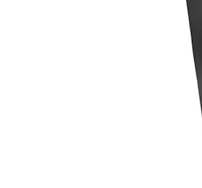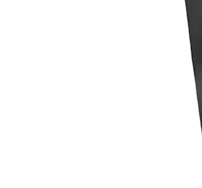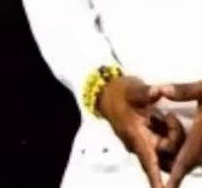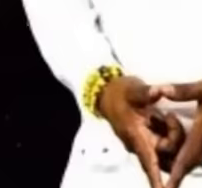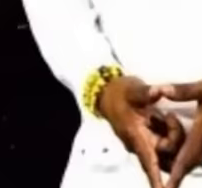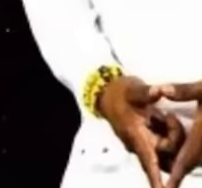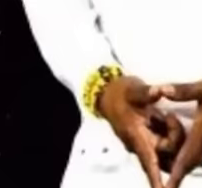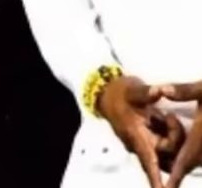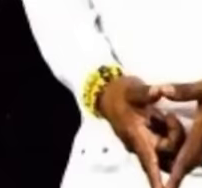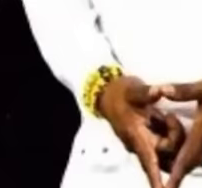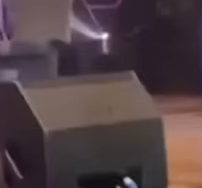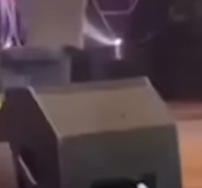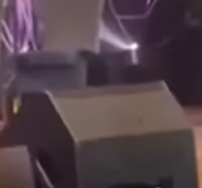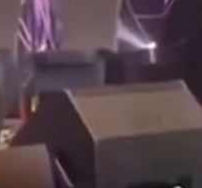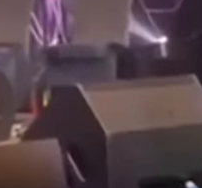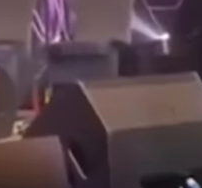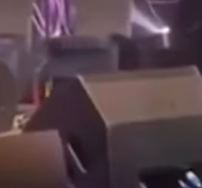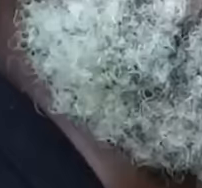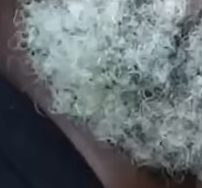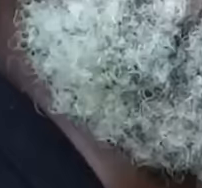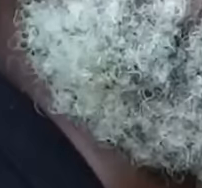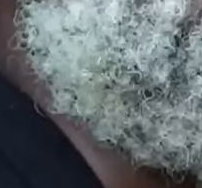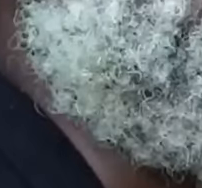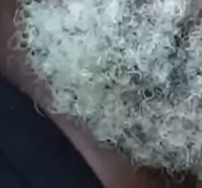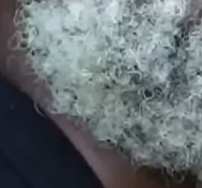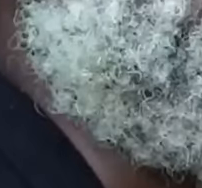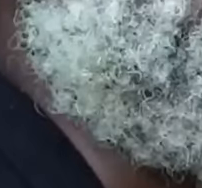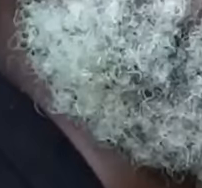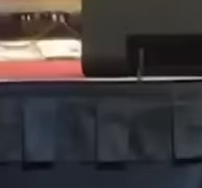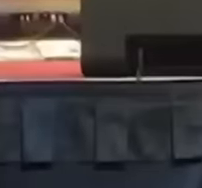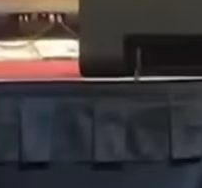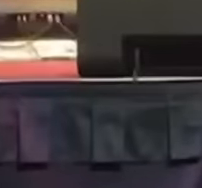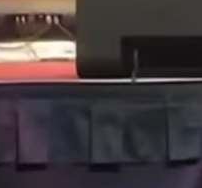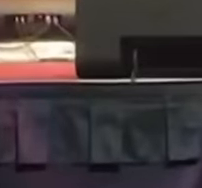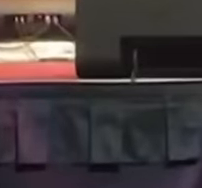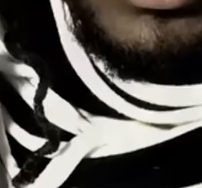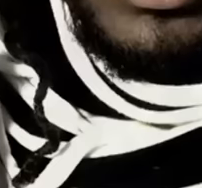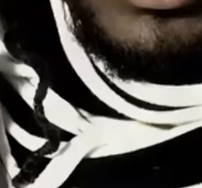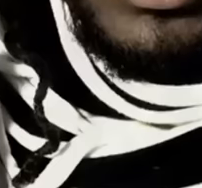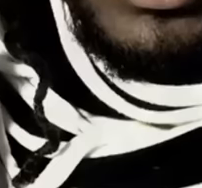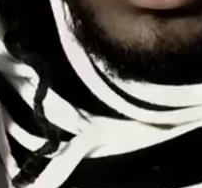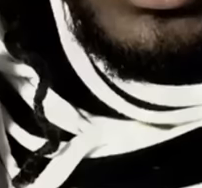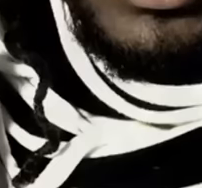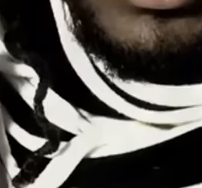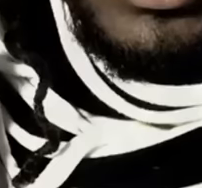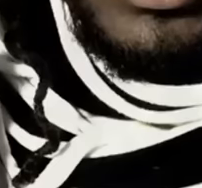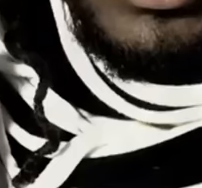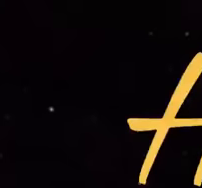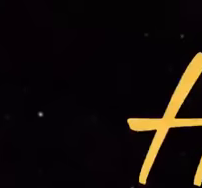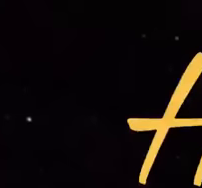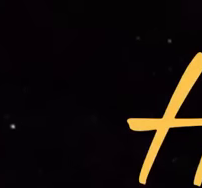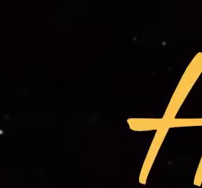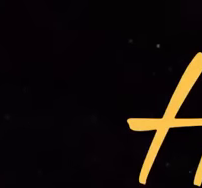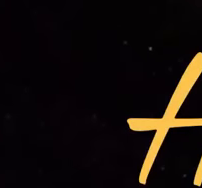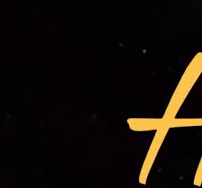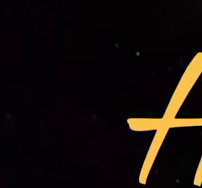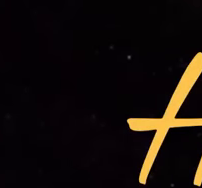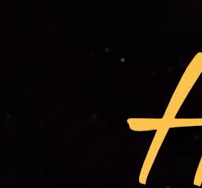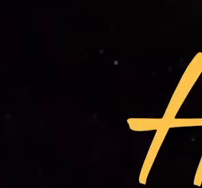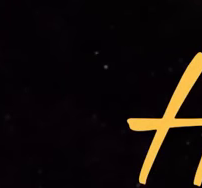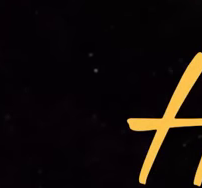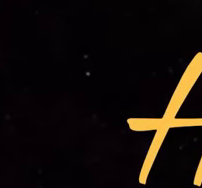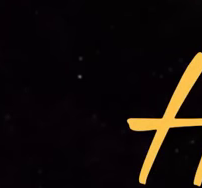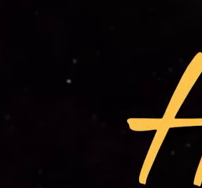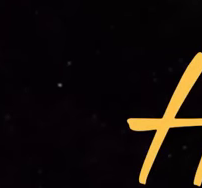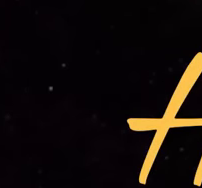performances from Colonel Roberts, Second Star, Charlotte D. Wizard Bailey, Keevan Khalees and Isaac Blackburn. Sunday, November 12th, 5